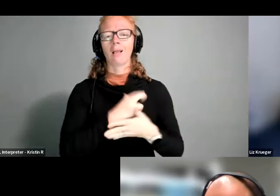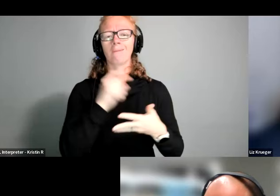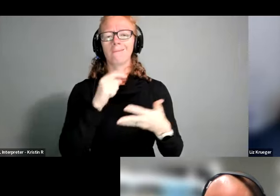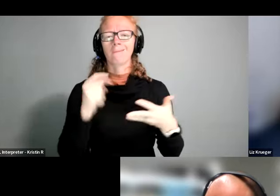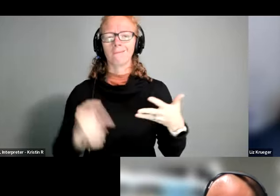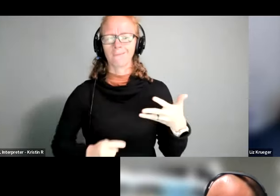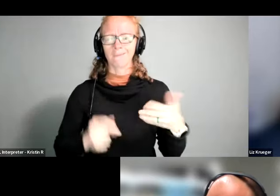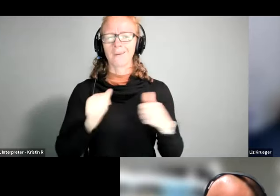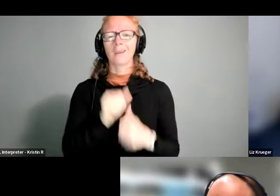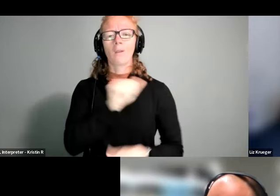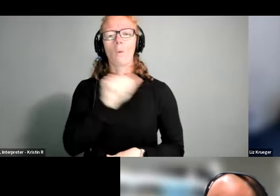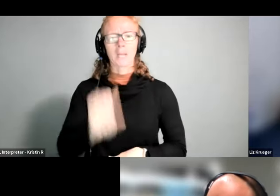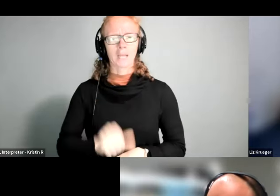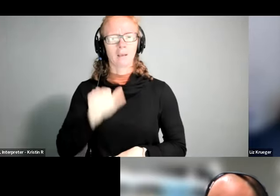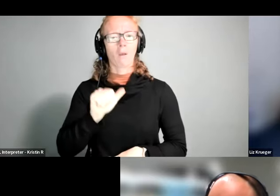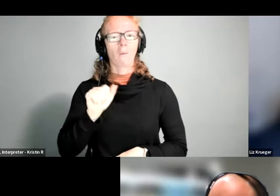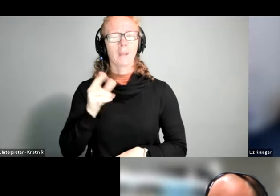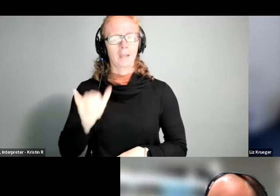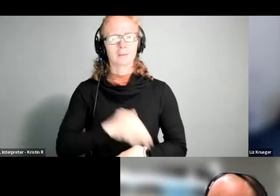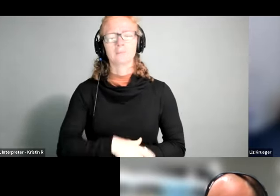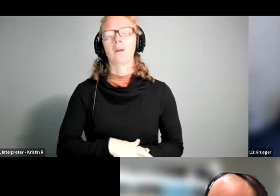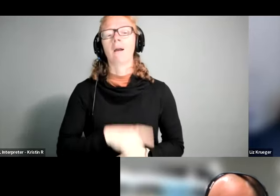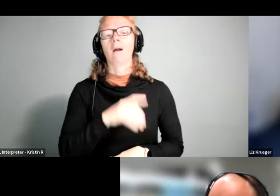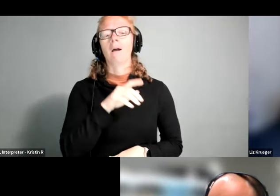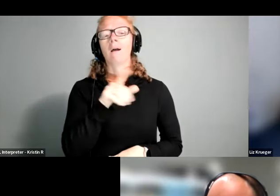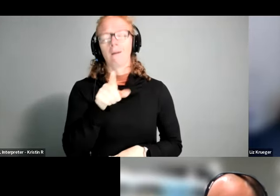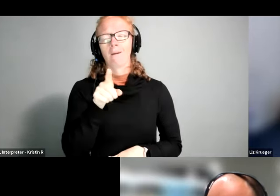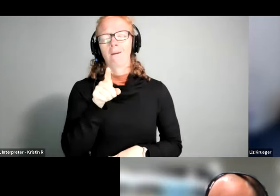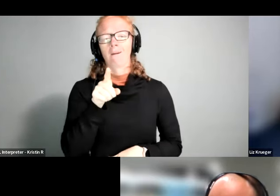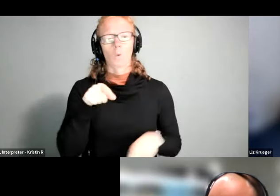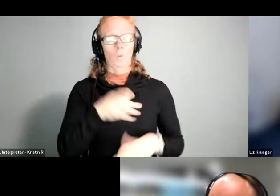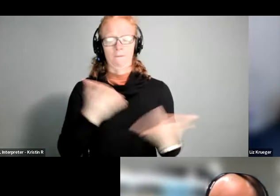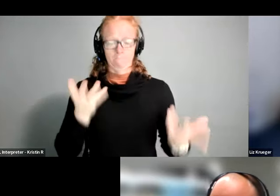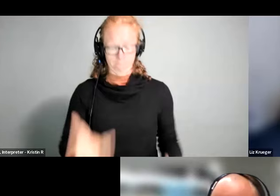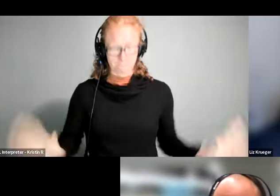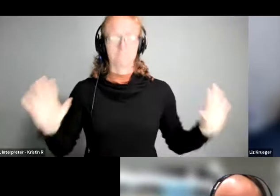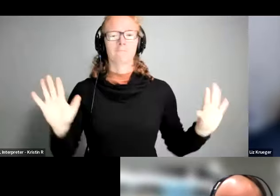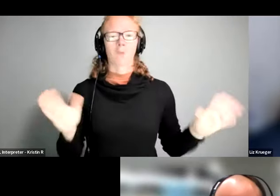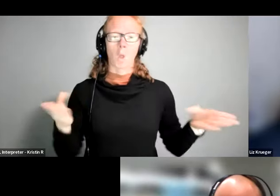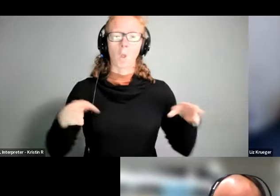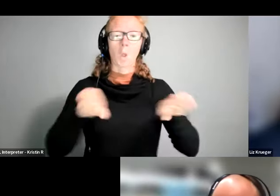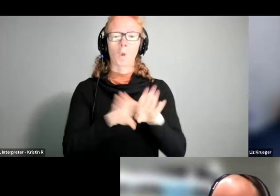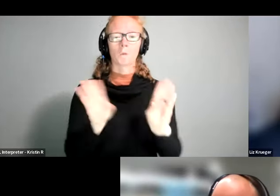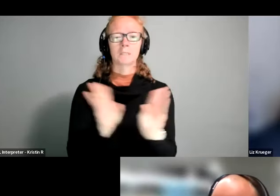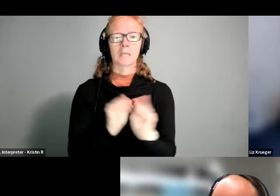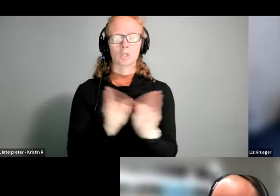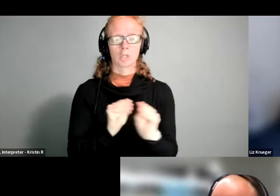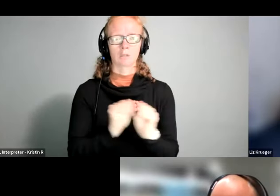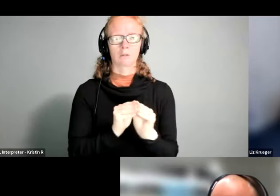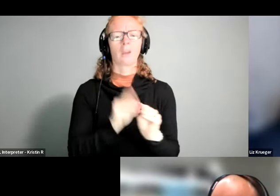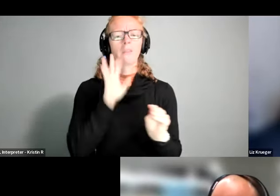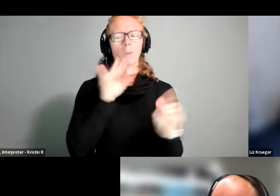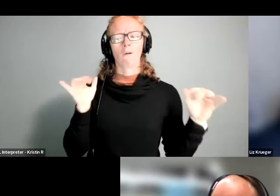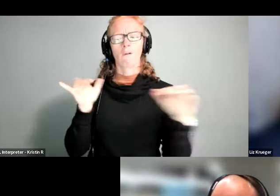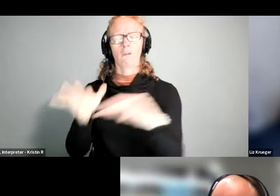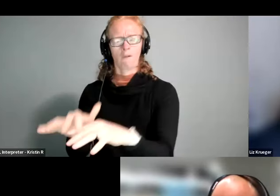happening in albany other than to tell you that we the senate officially have ended session the assembly is going to go back for a couple of days